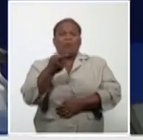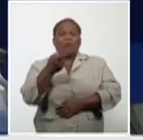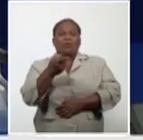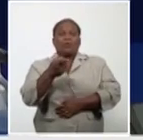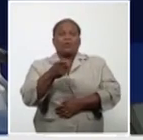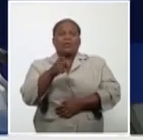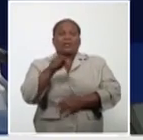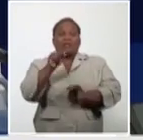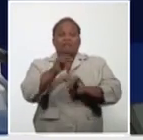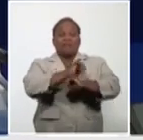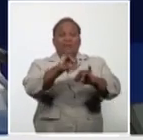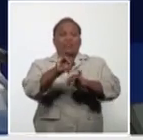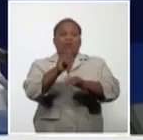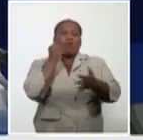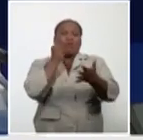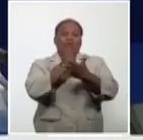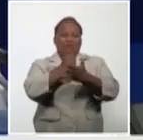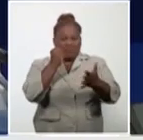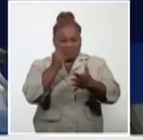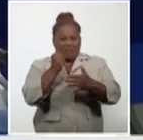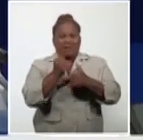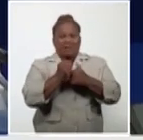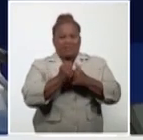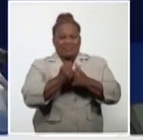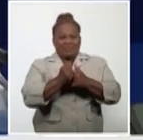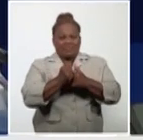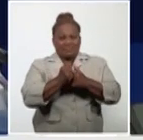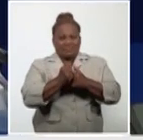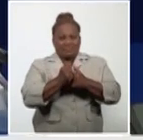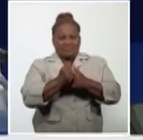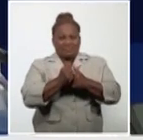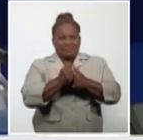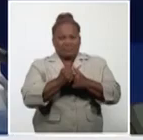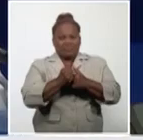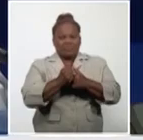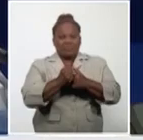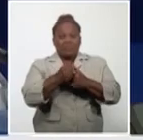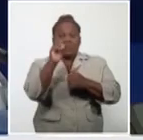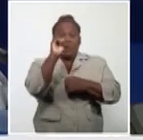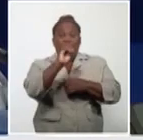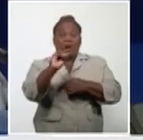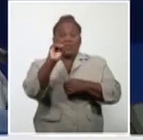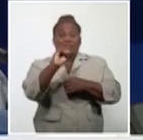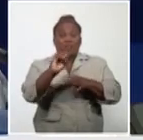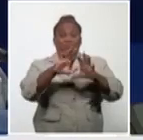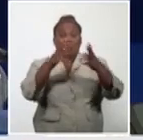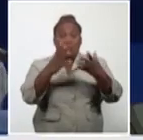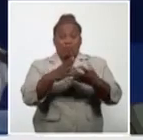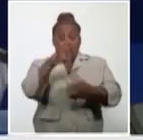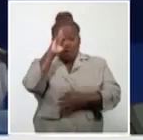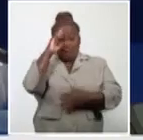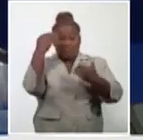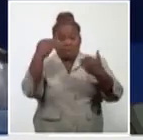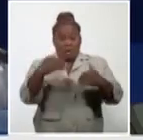Organization, which we consider, and we guide ourselves considering the official statistics.